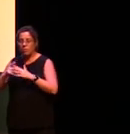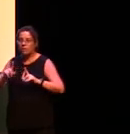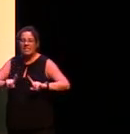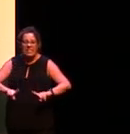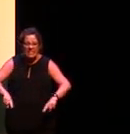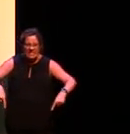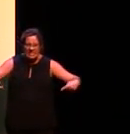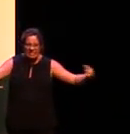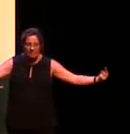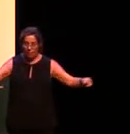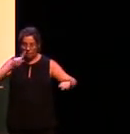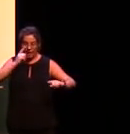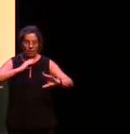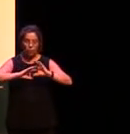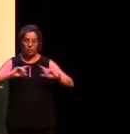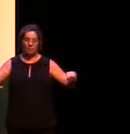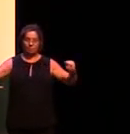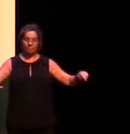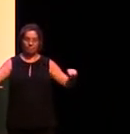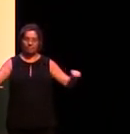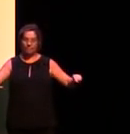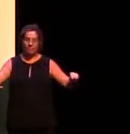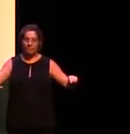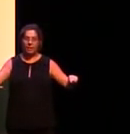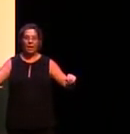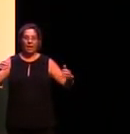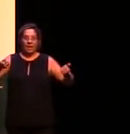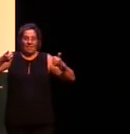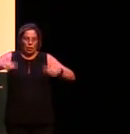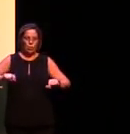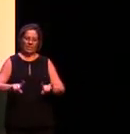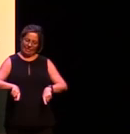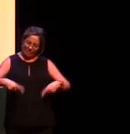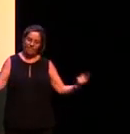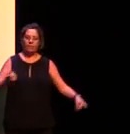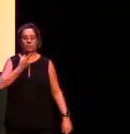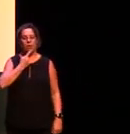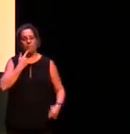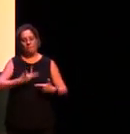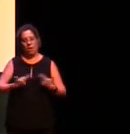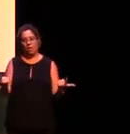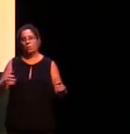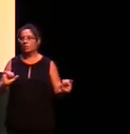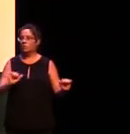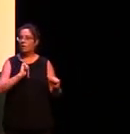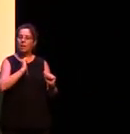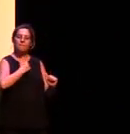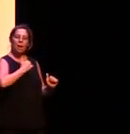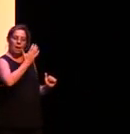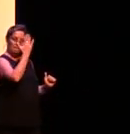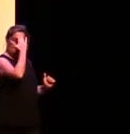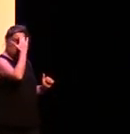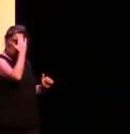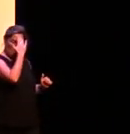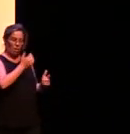that's why we're all I was thinking myself you're a deadly balang so people that's she's a great woman that's what I'm